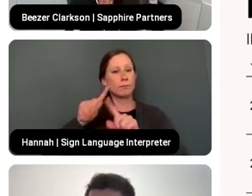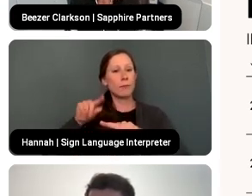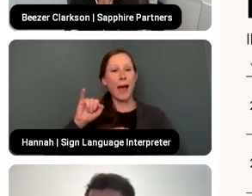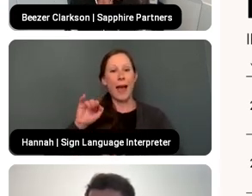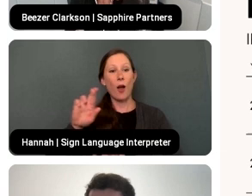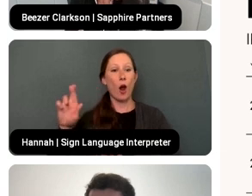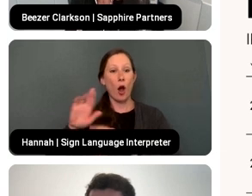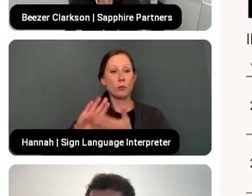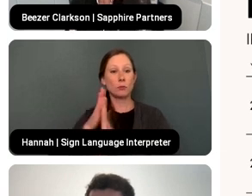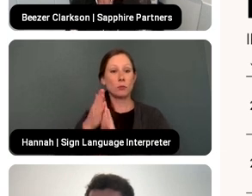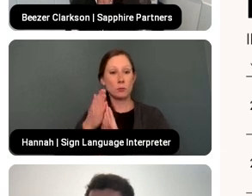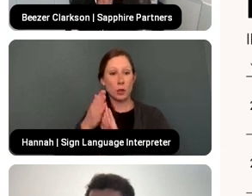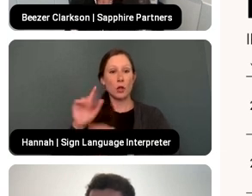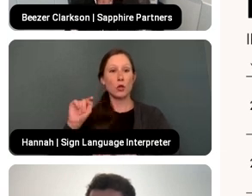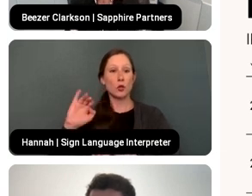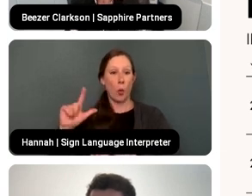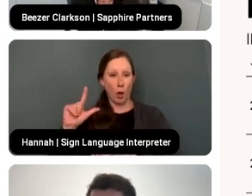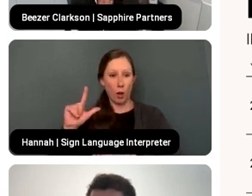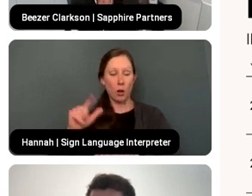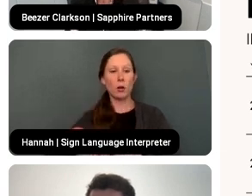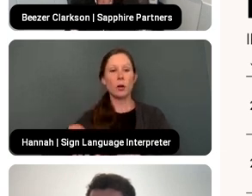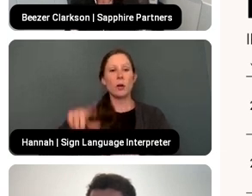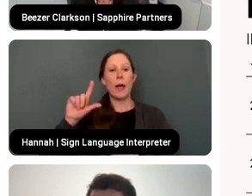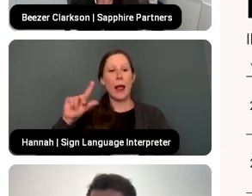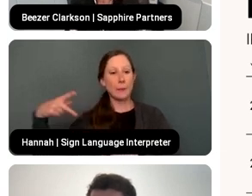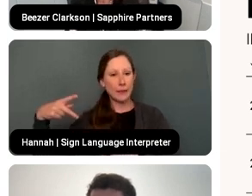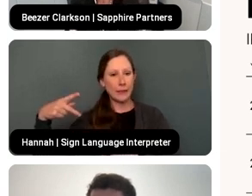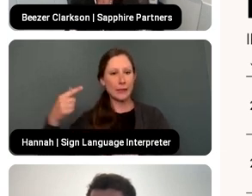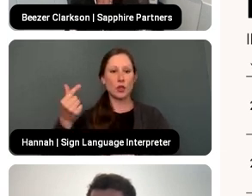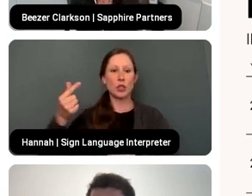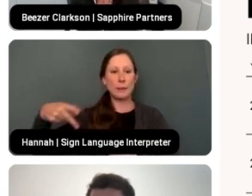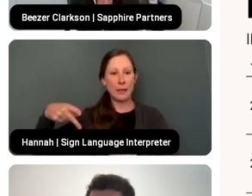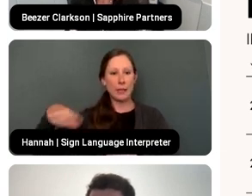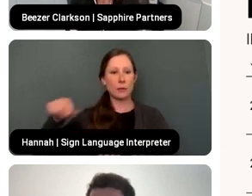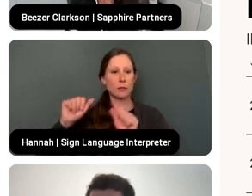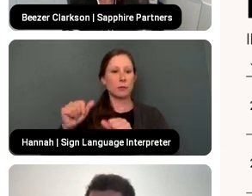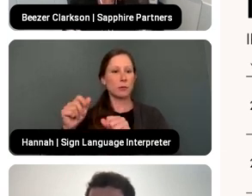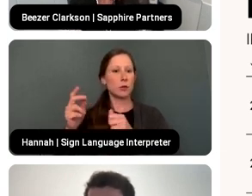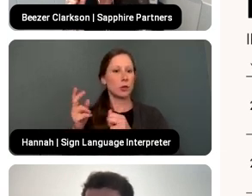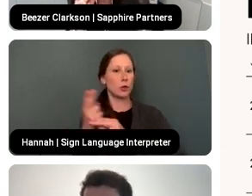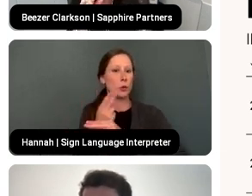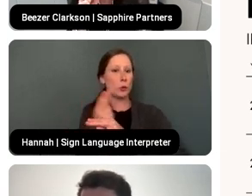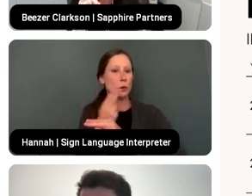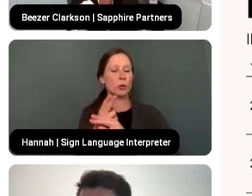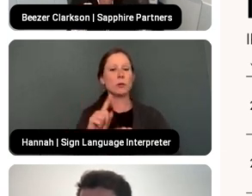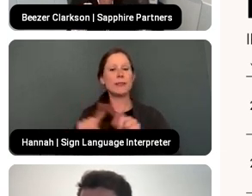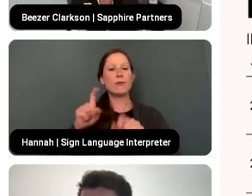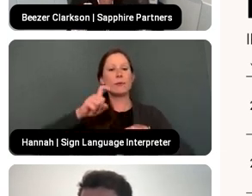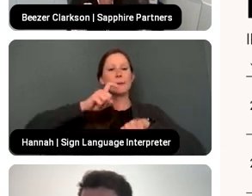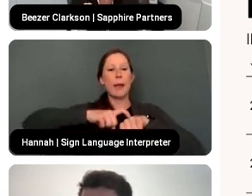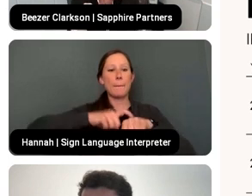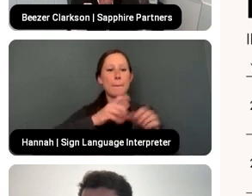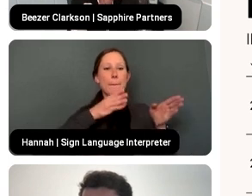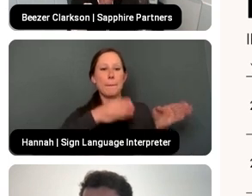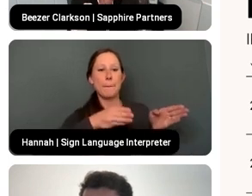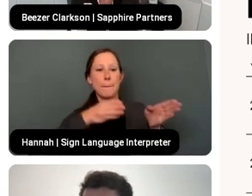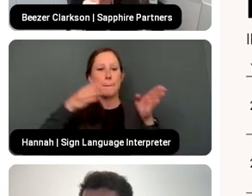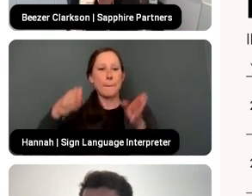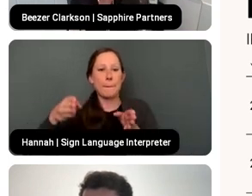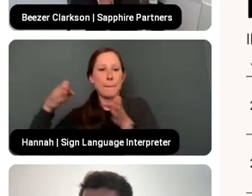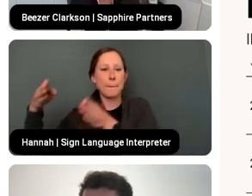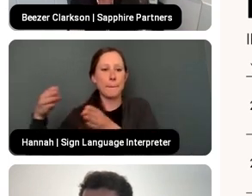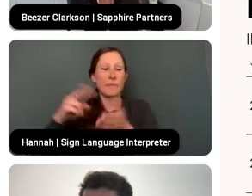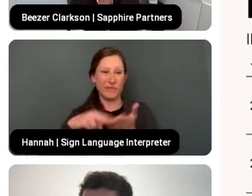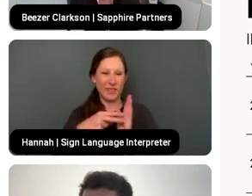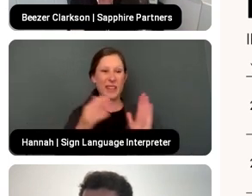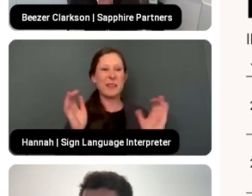tool that LPs can use and GPs can use to look across different investments and different timeframes to have a number that you can actually compare. And